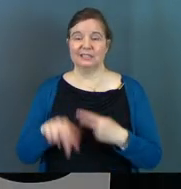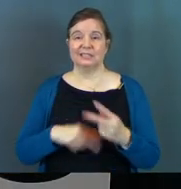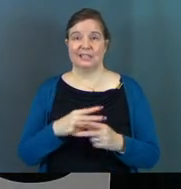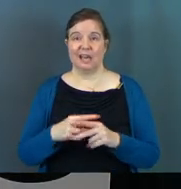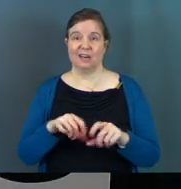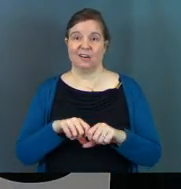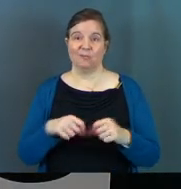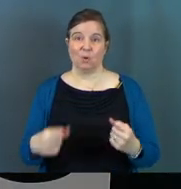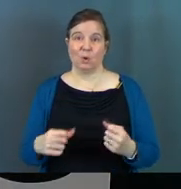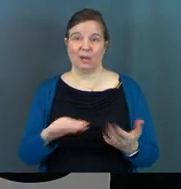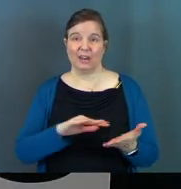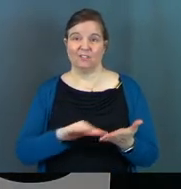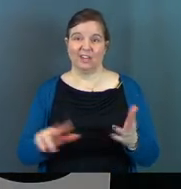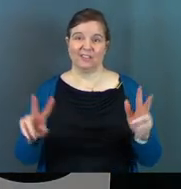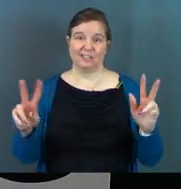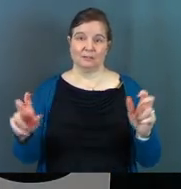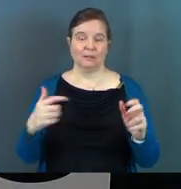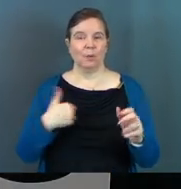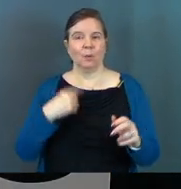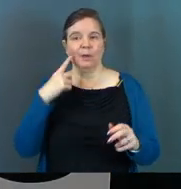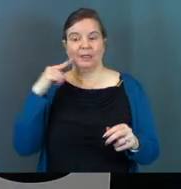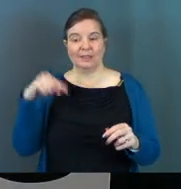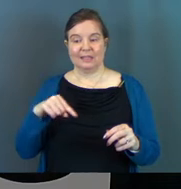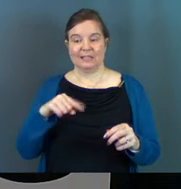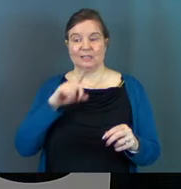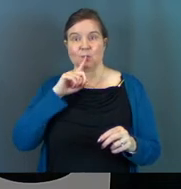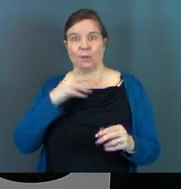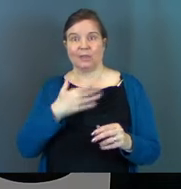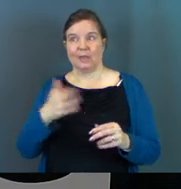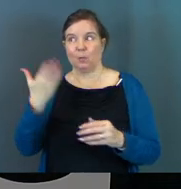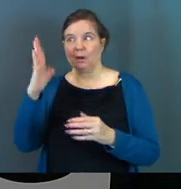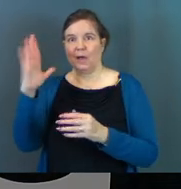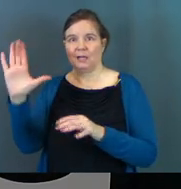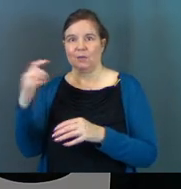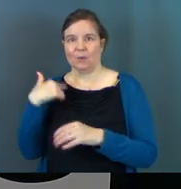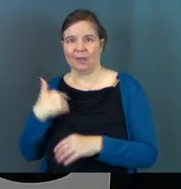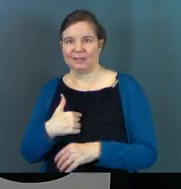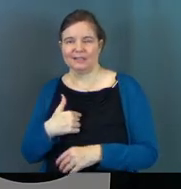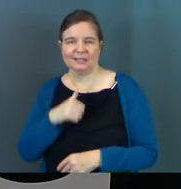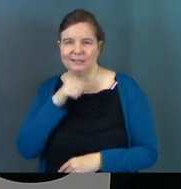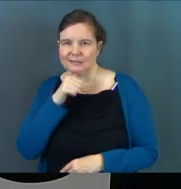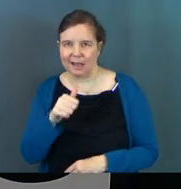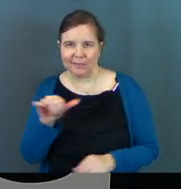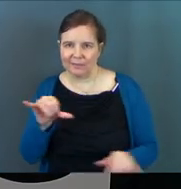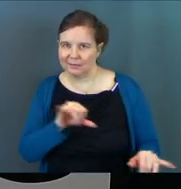kind of broken forgiveness that we think this is the real thing, and it's not.